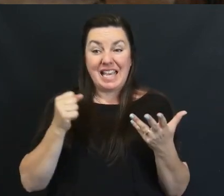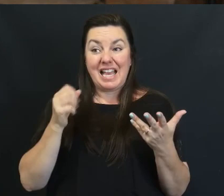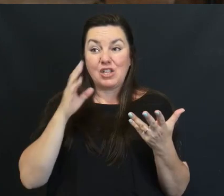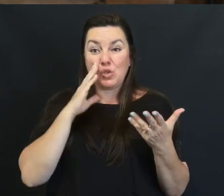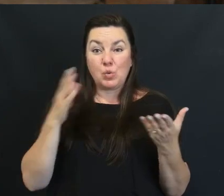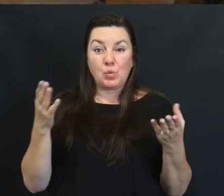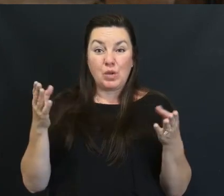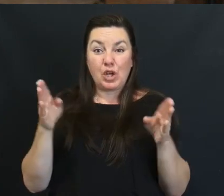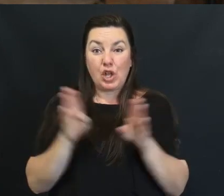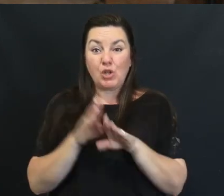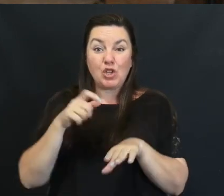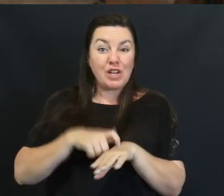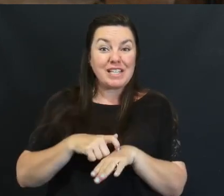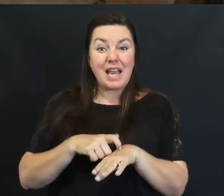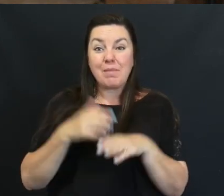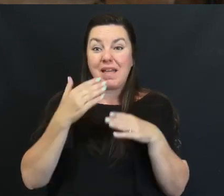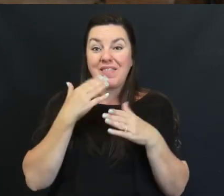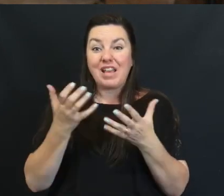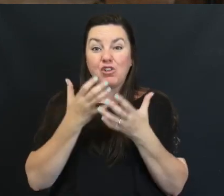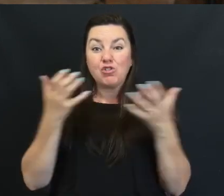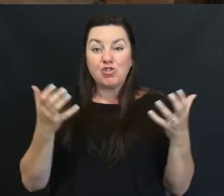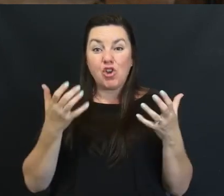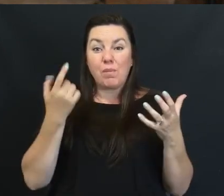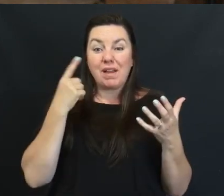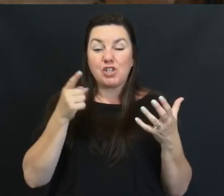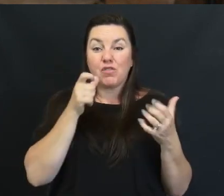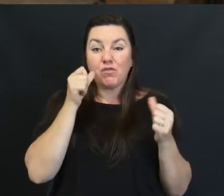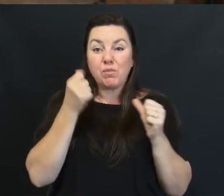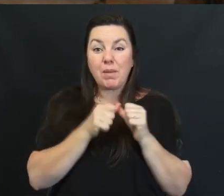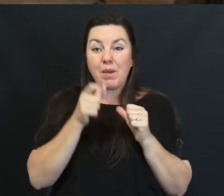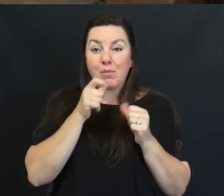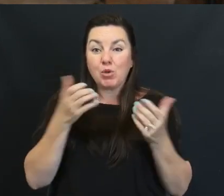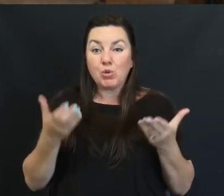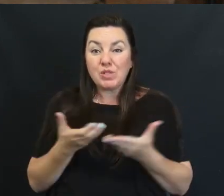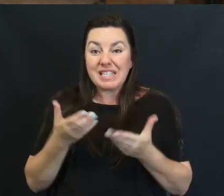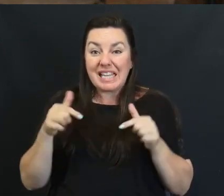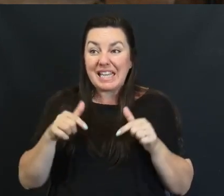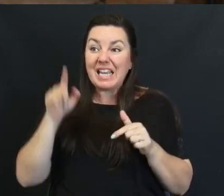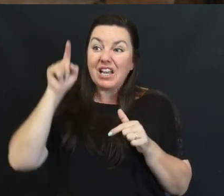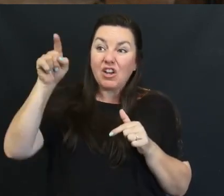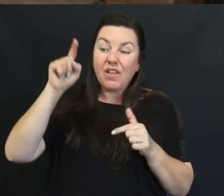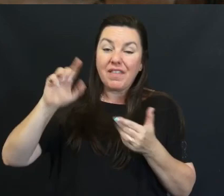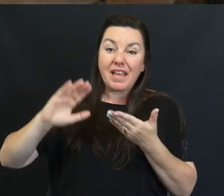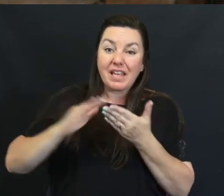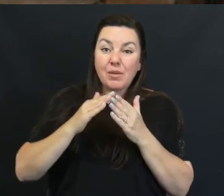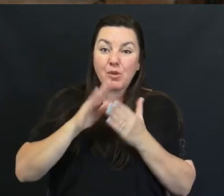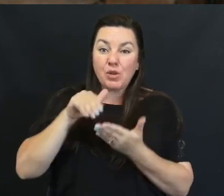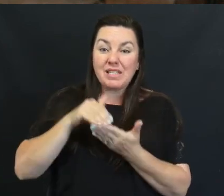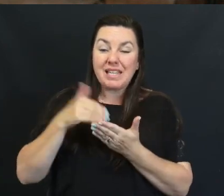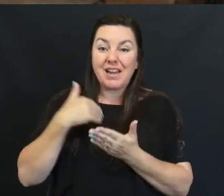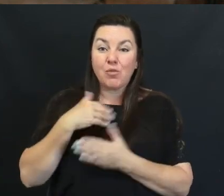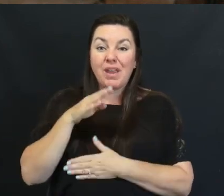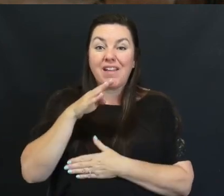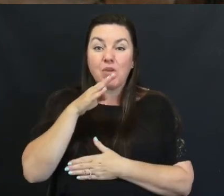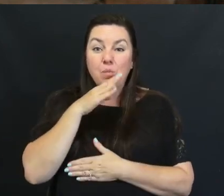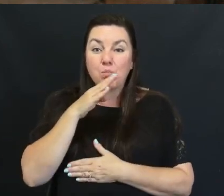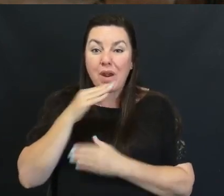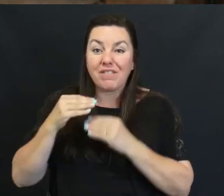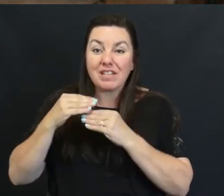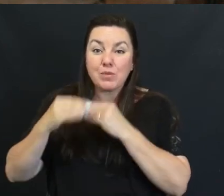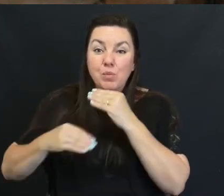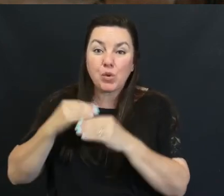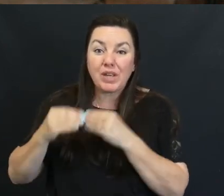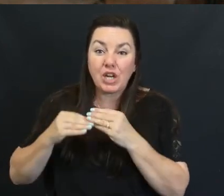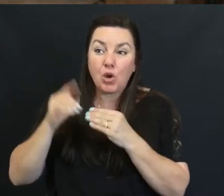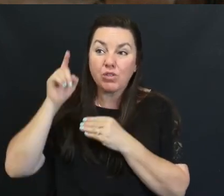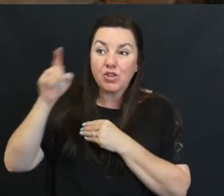To Close On Our Time Thank You So Much Remember For Those Of You Are Here At The Community Center We Have Breakfast Burritos This Morning And So